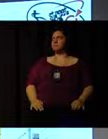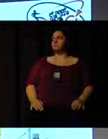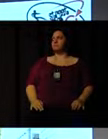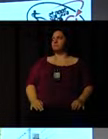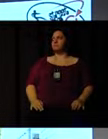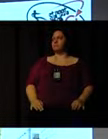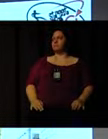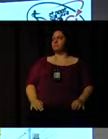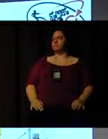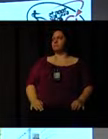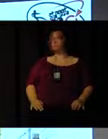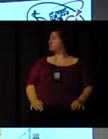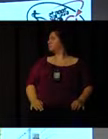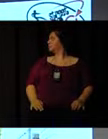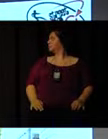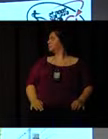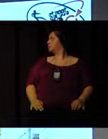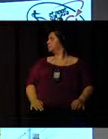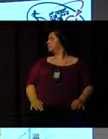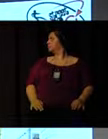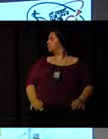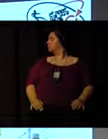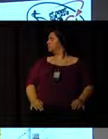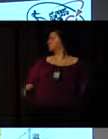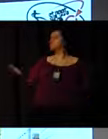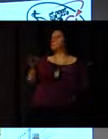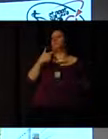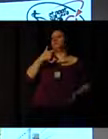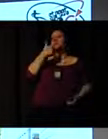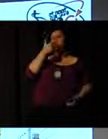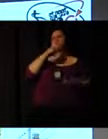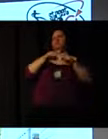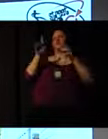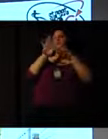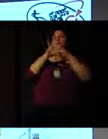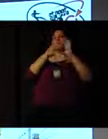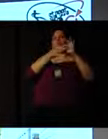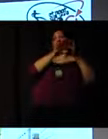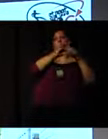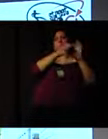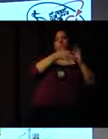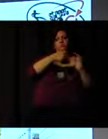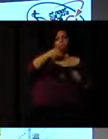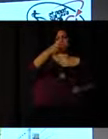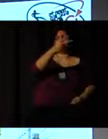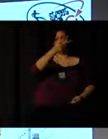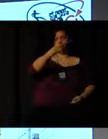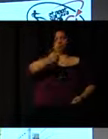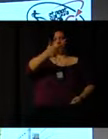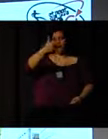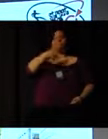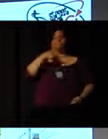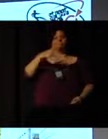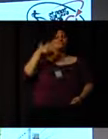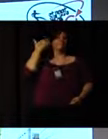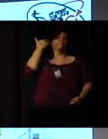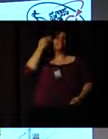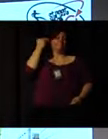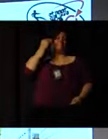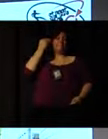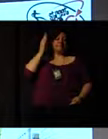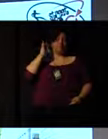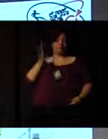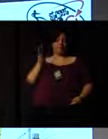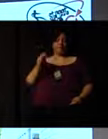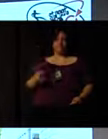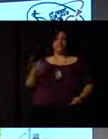I'm going to talk a little bit now about London 2012 and the experience we've just had in London, which obviously you've got,